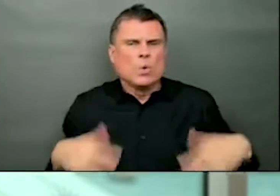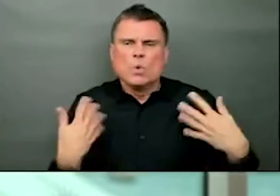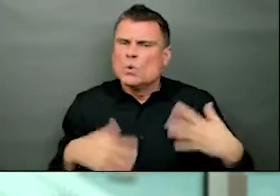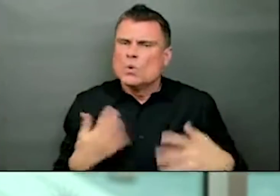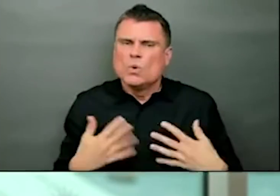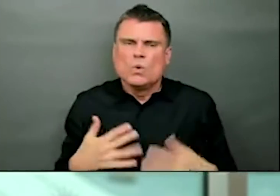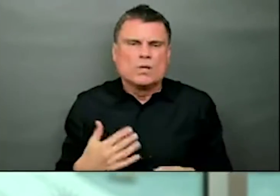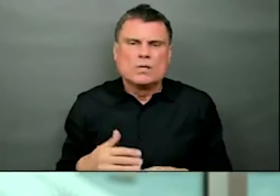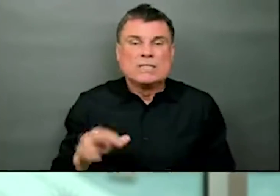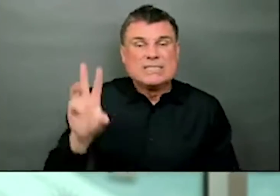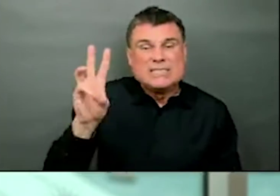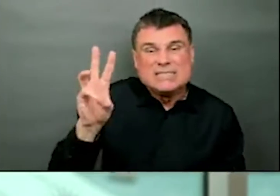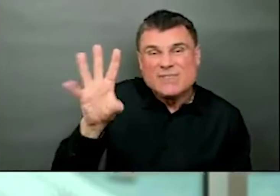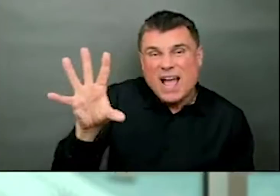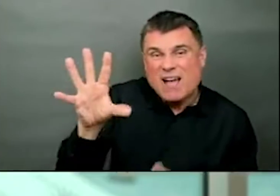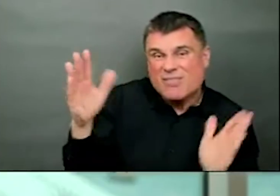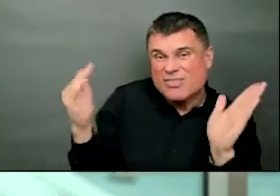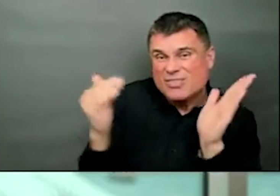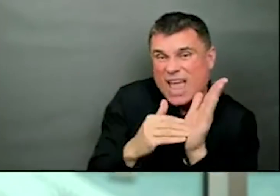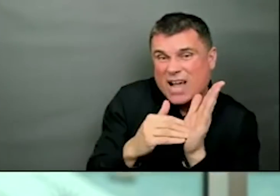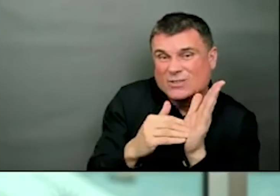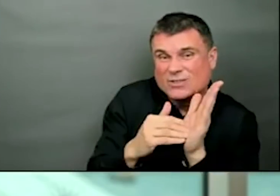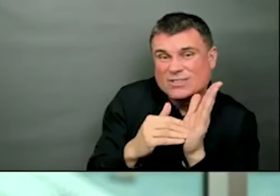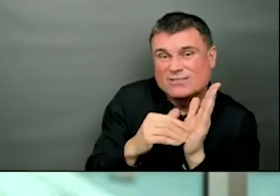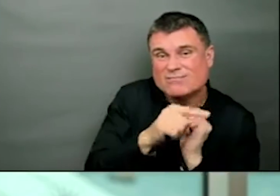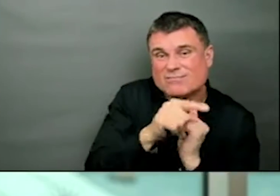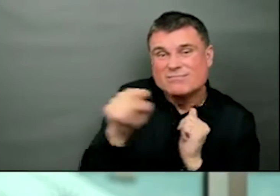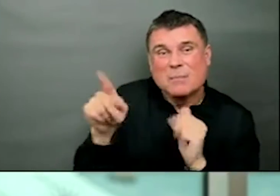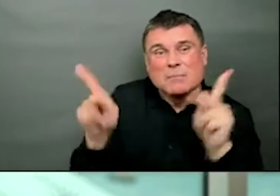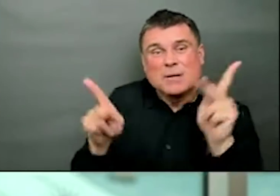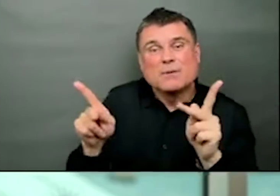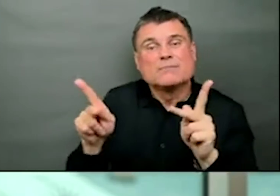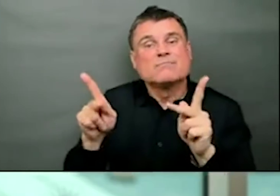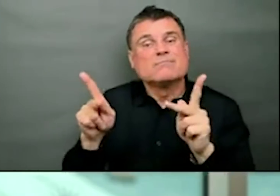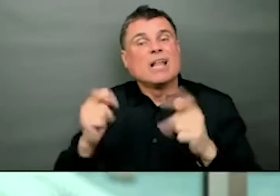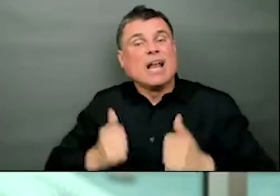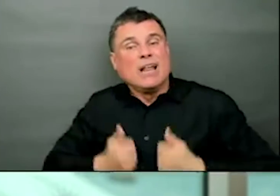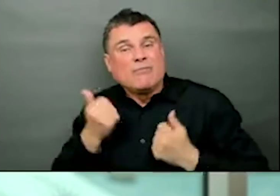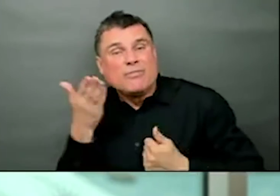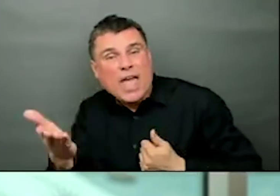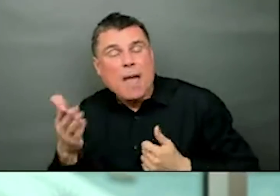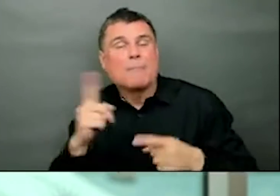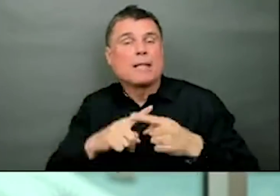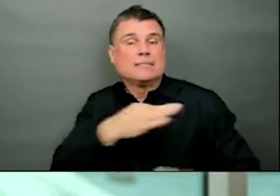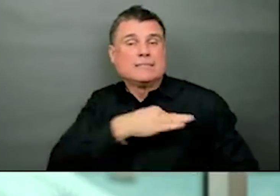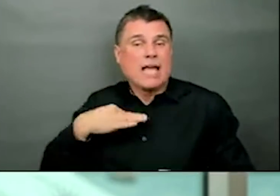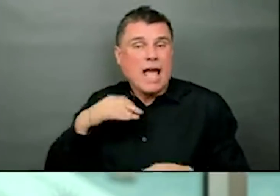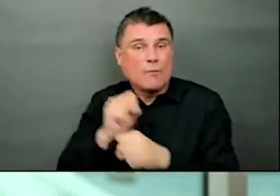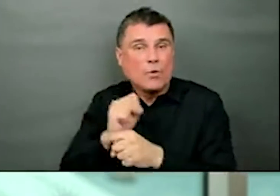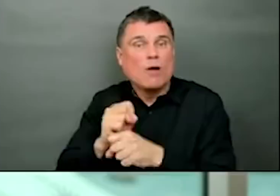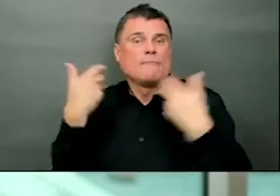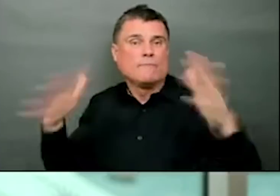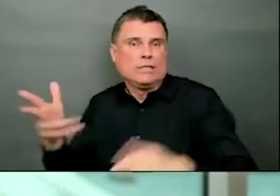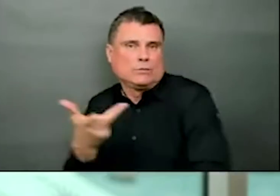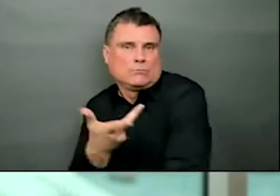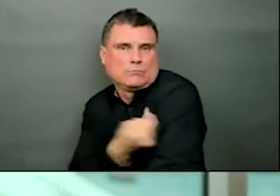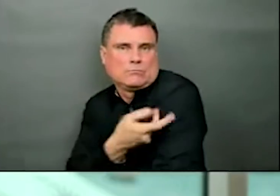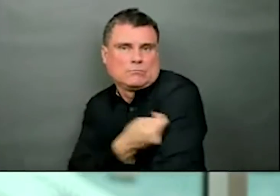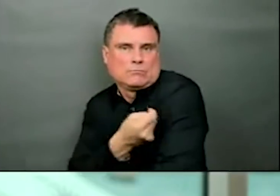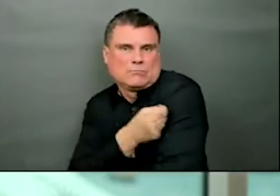65,720 residents and staff have been immunized with one dose and 37